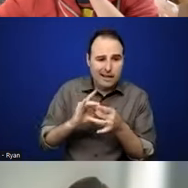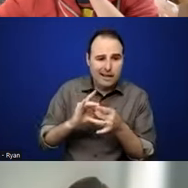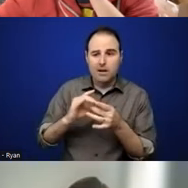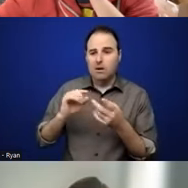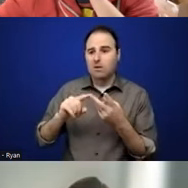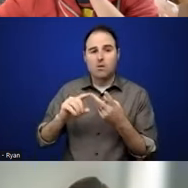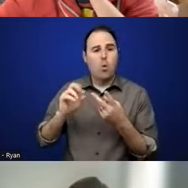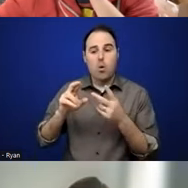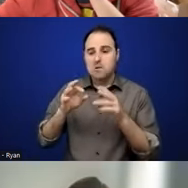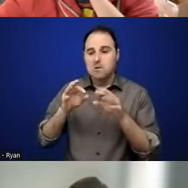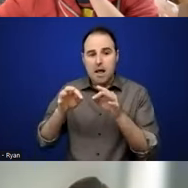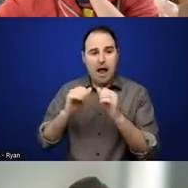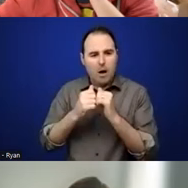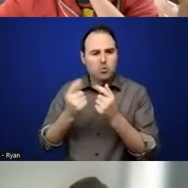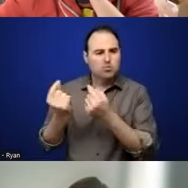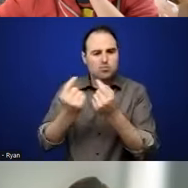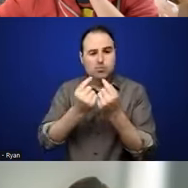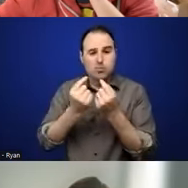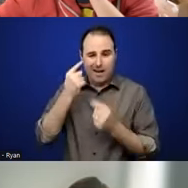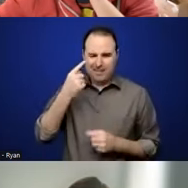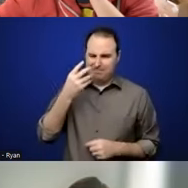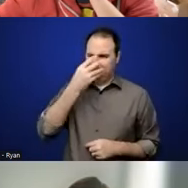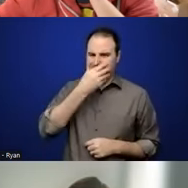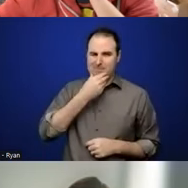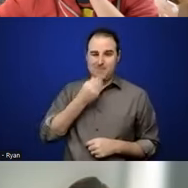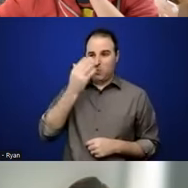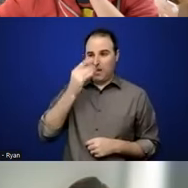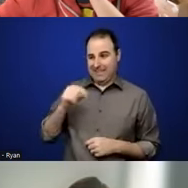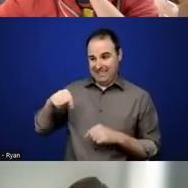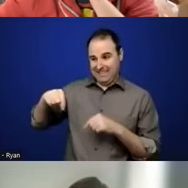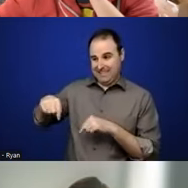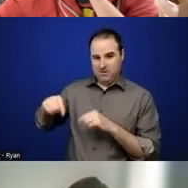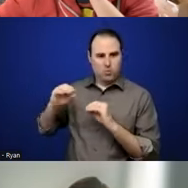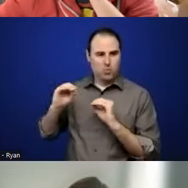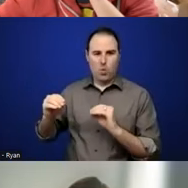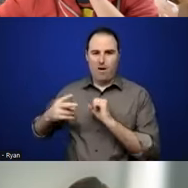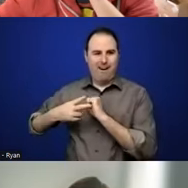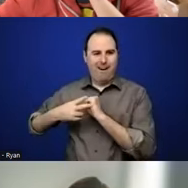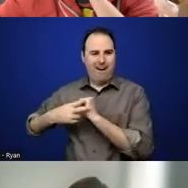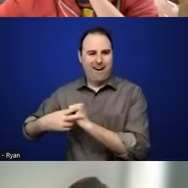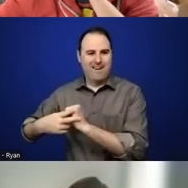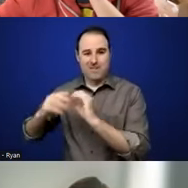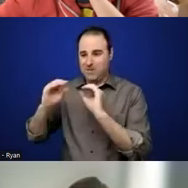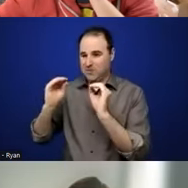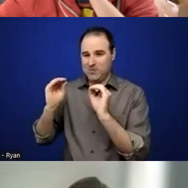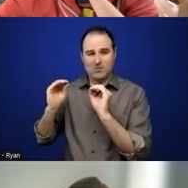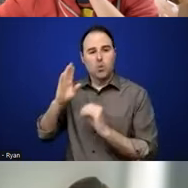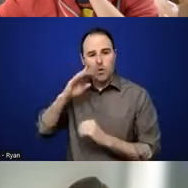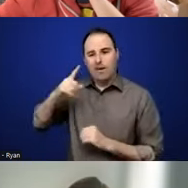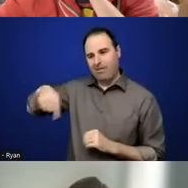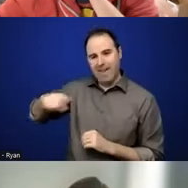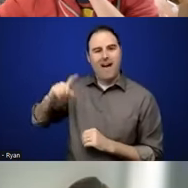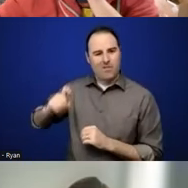would be very beautiful since the archives, uh, don't exist here and people are going to have to create them and recreate them.